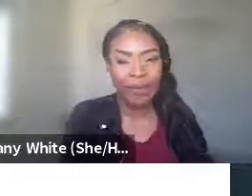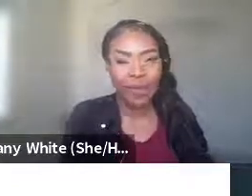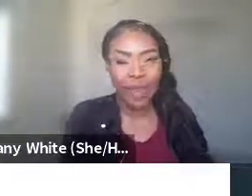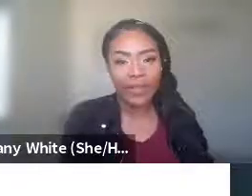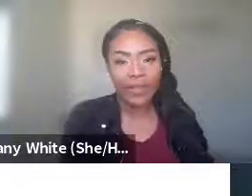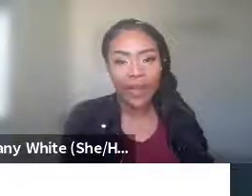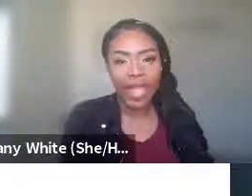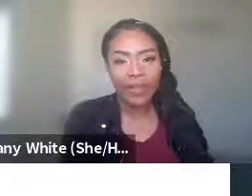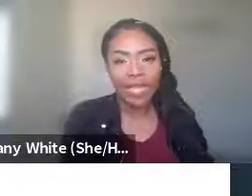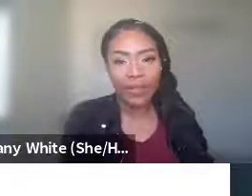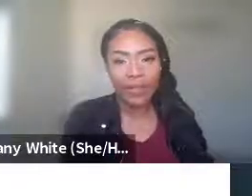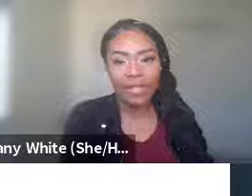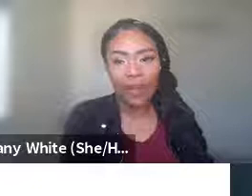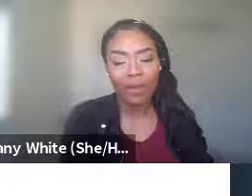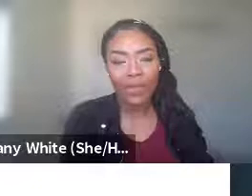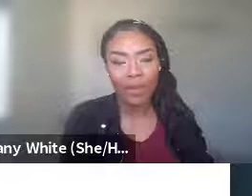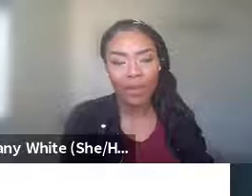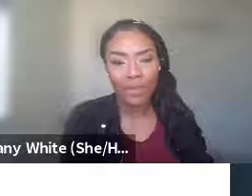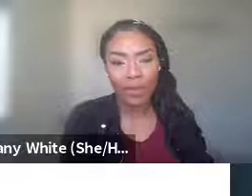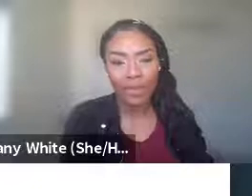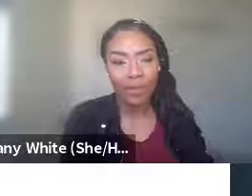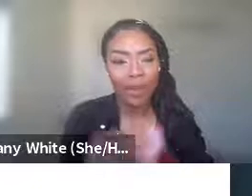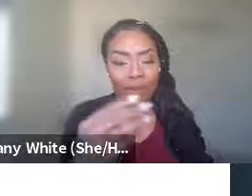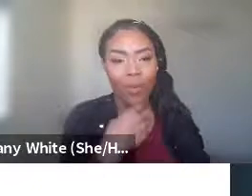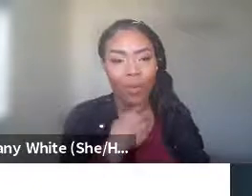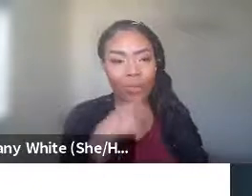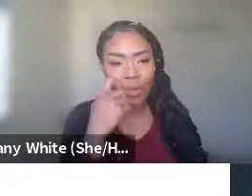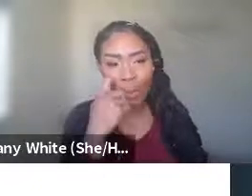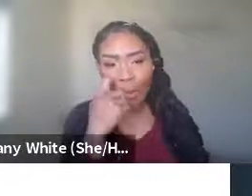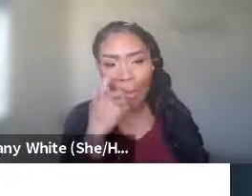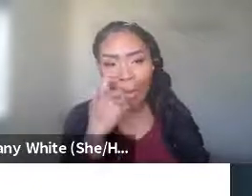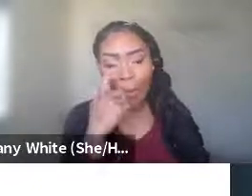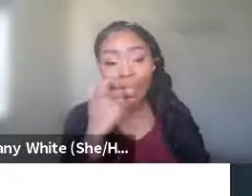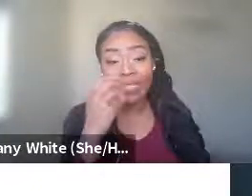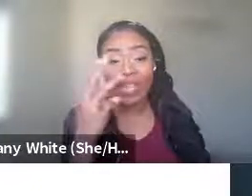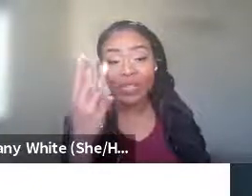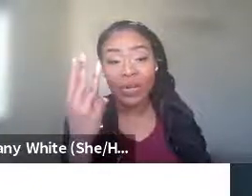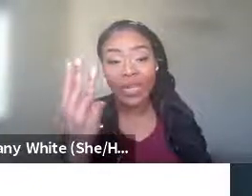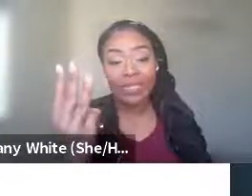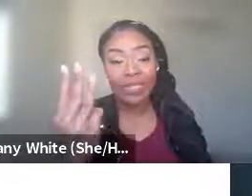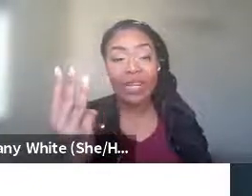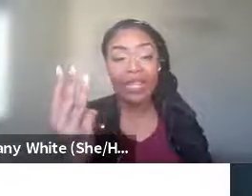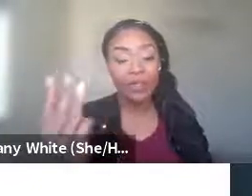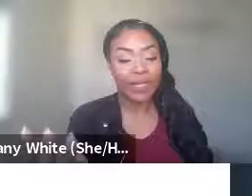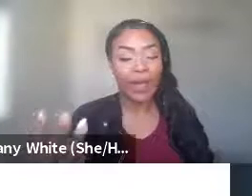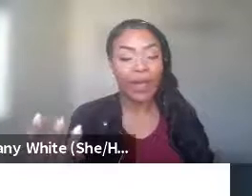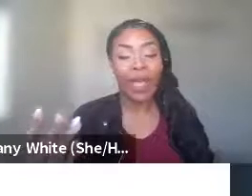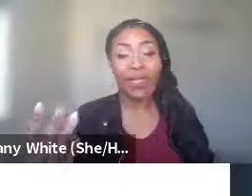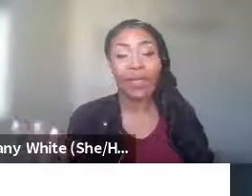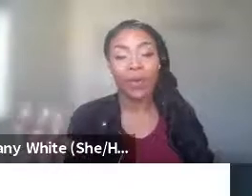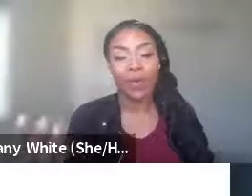it out. Right. So every time you see one of the stereotypes that you already pulled, it takes three, three,